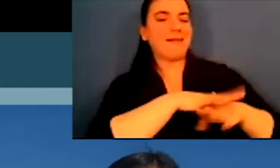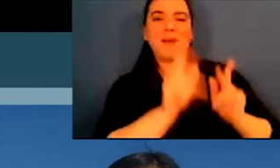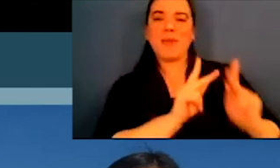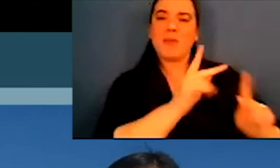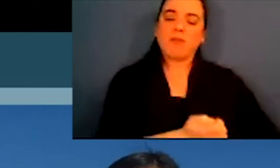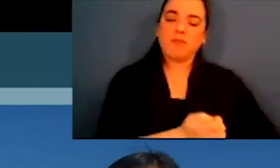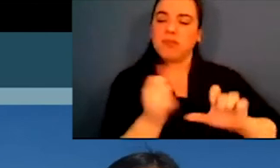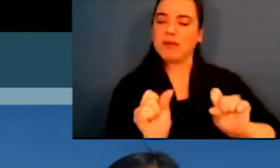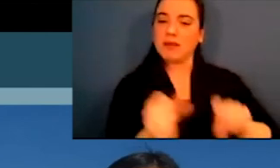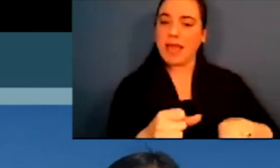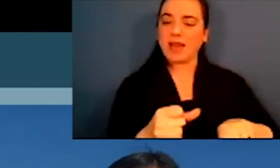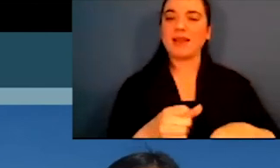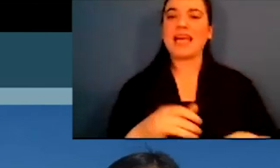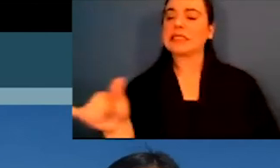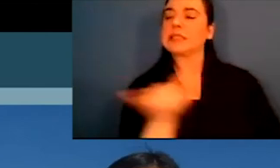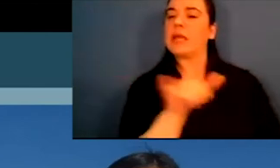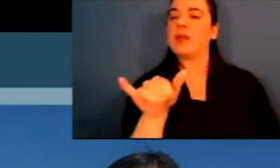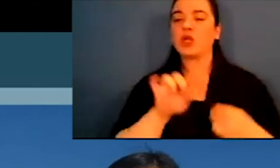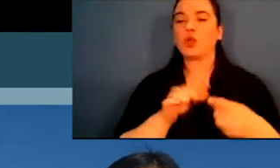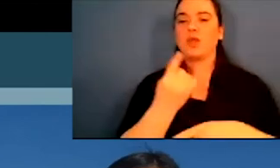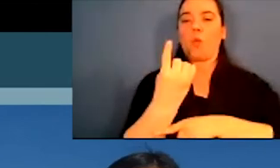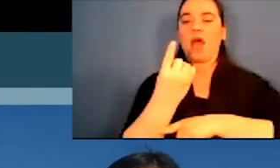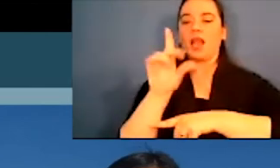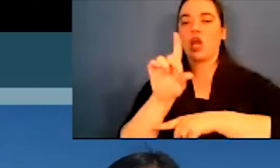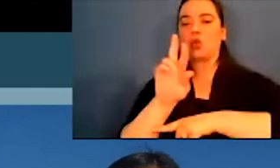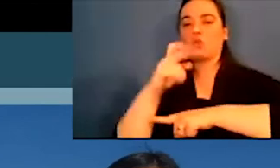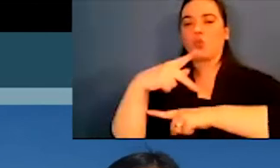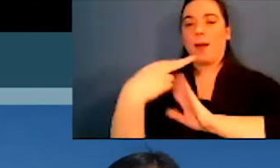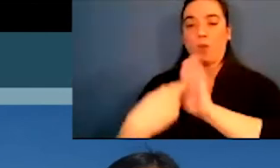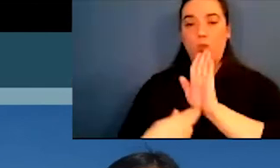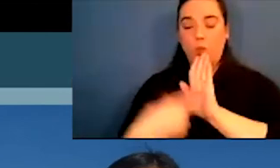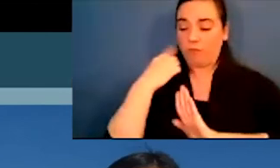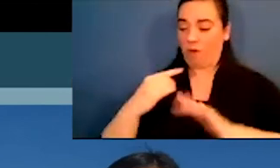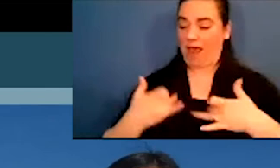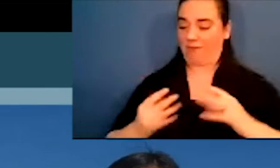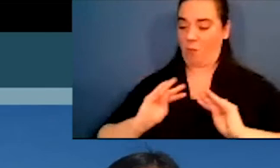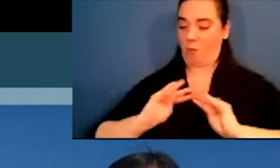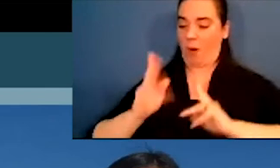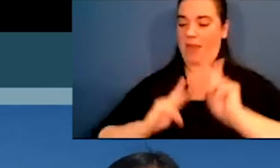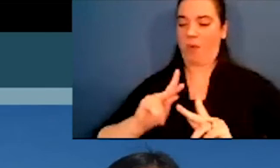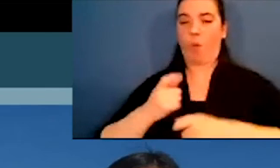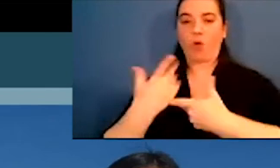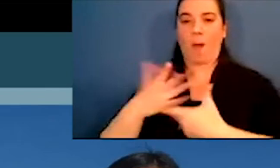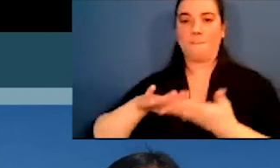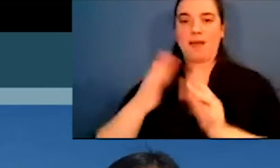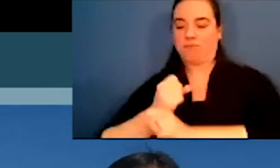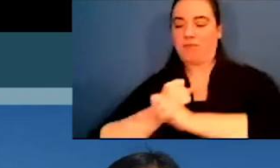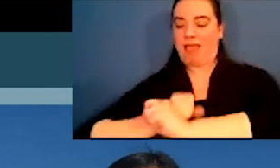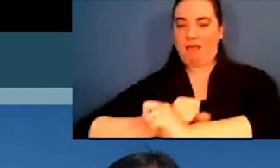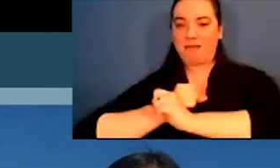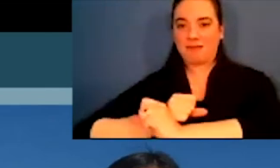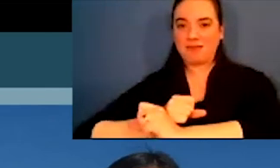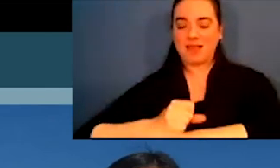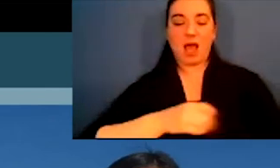serves as a way to get rid of native people. Similar to the way the one drop rule was used to